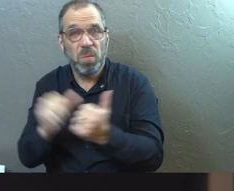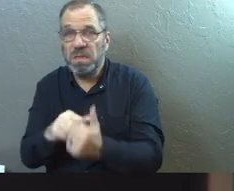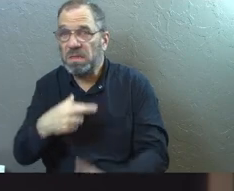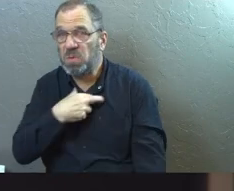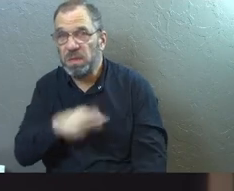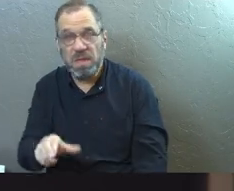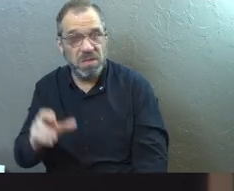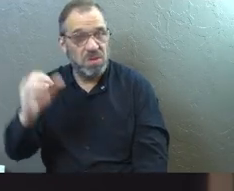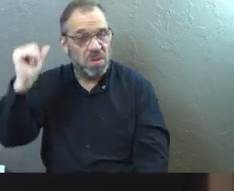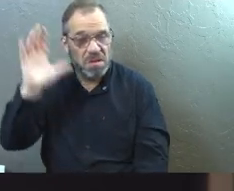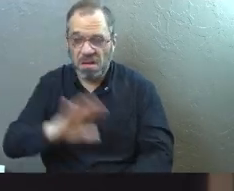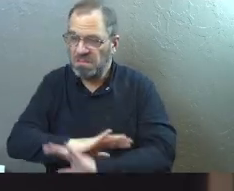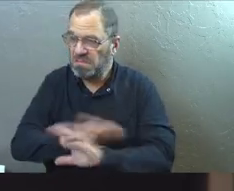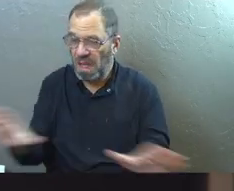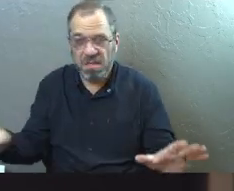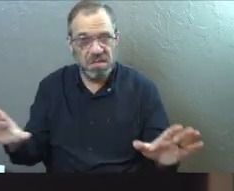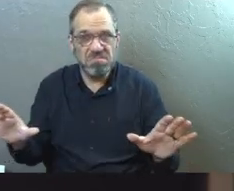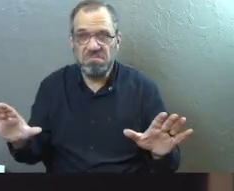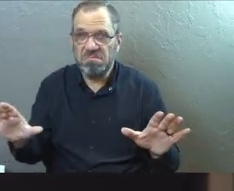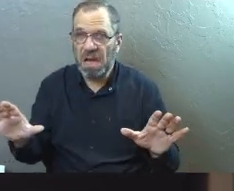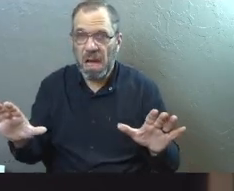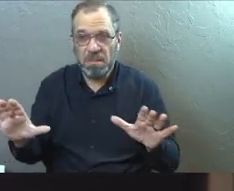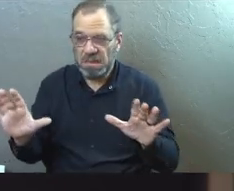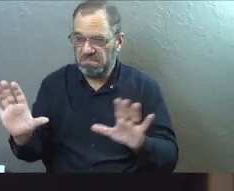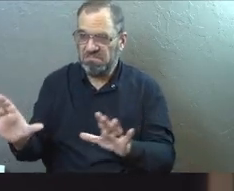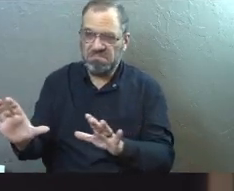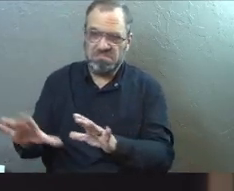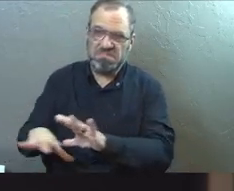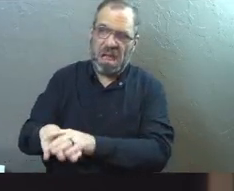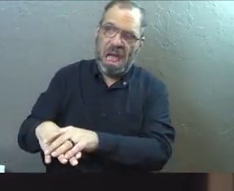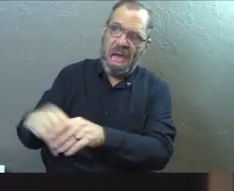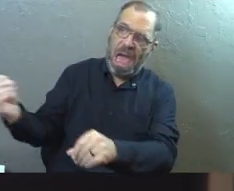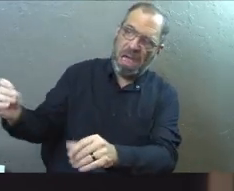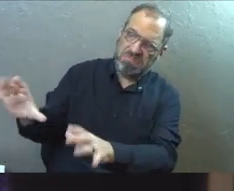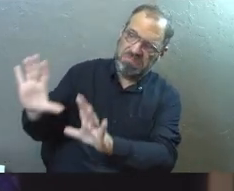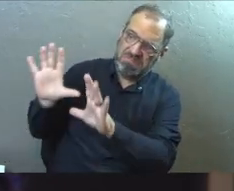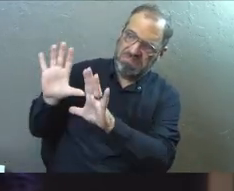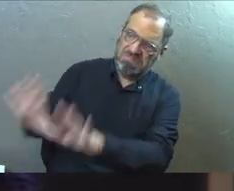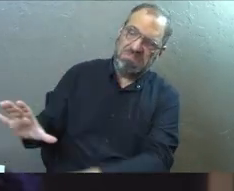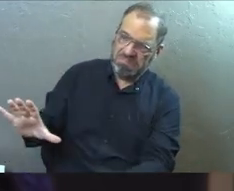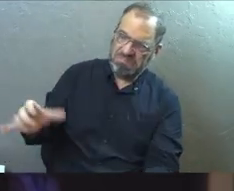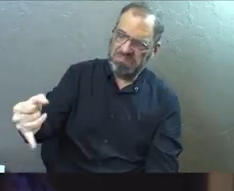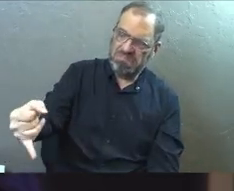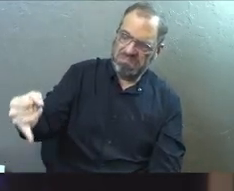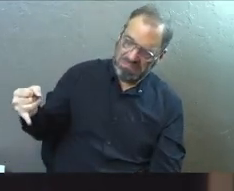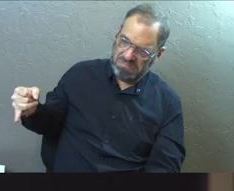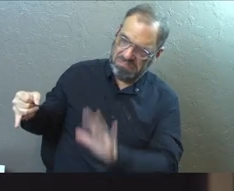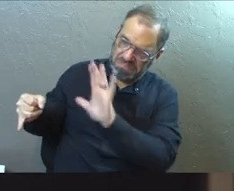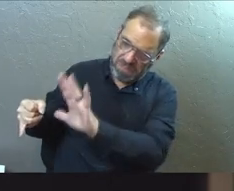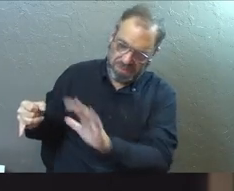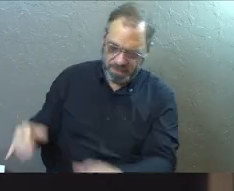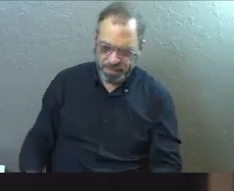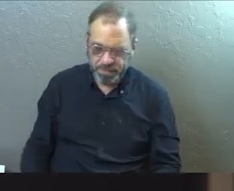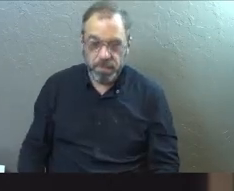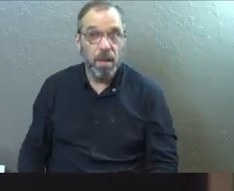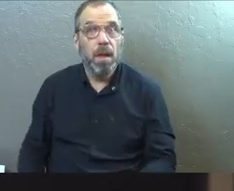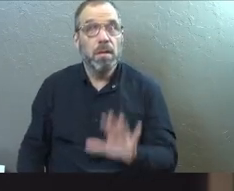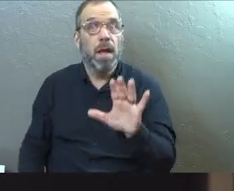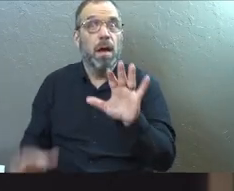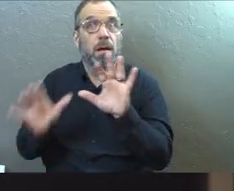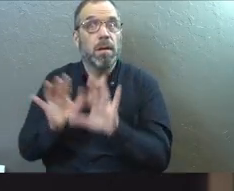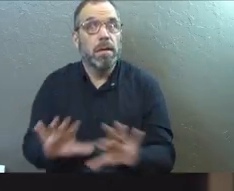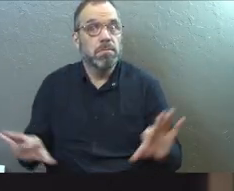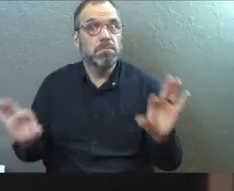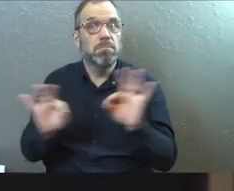religion, with God at all, completely outside of God's set apart people. And this is a big